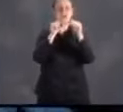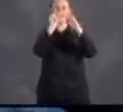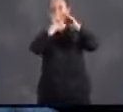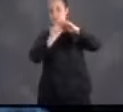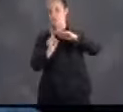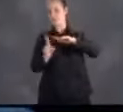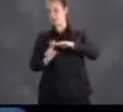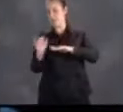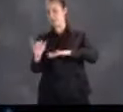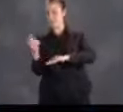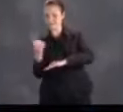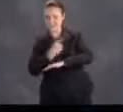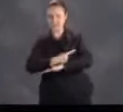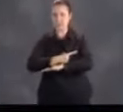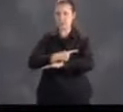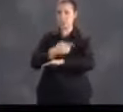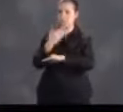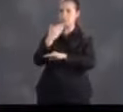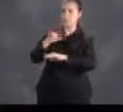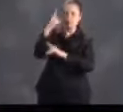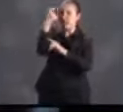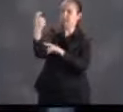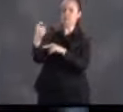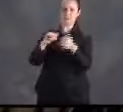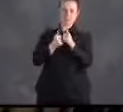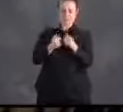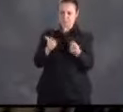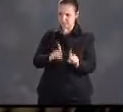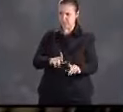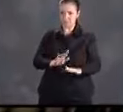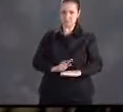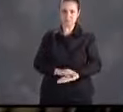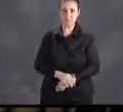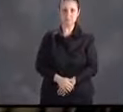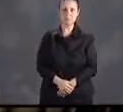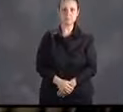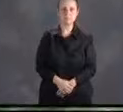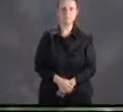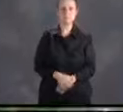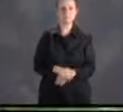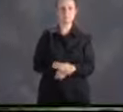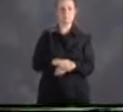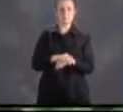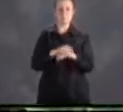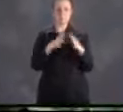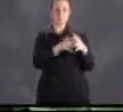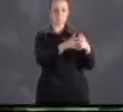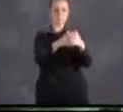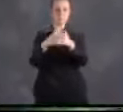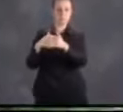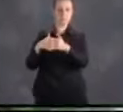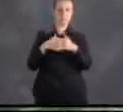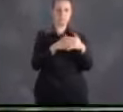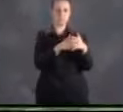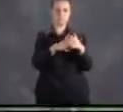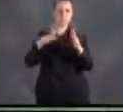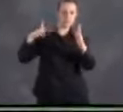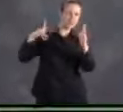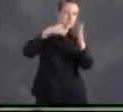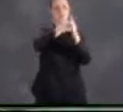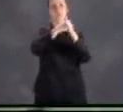evacuating that day. It seemed like a bad dream. How could this be happening? On American soil,